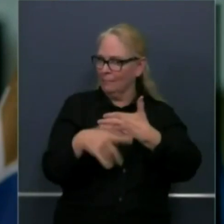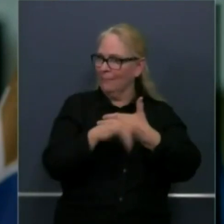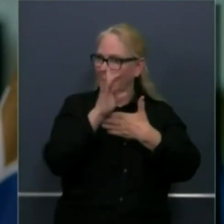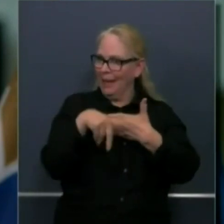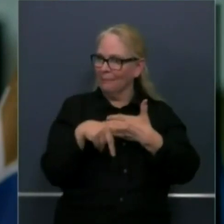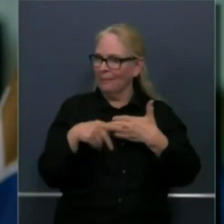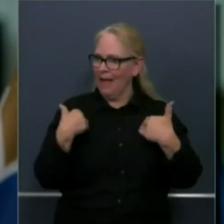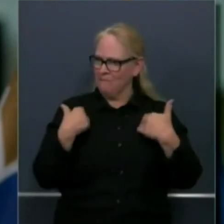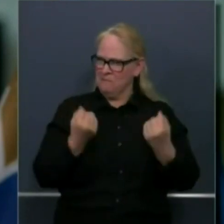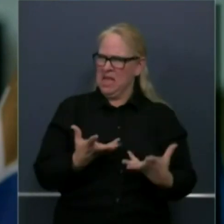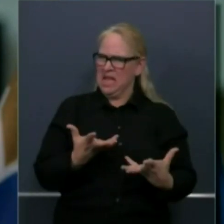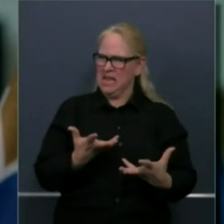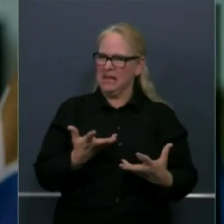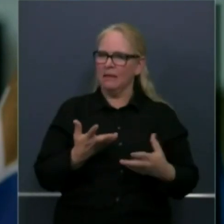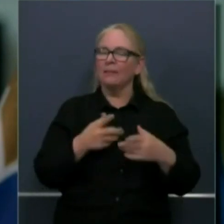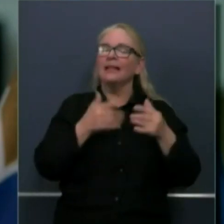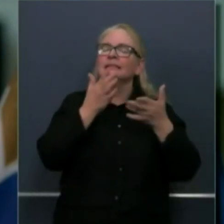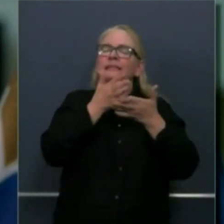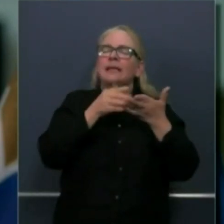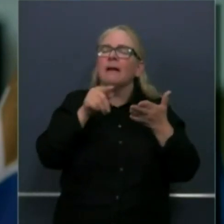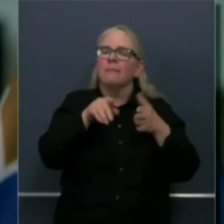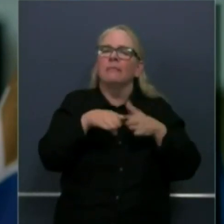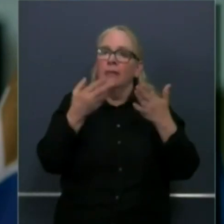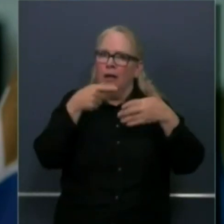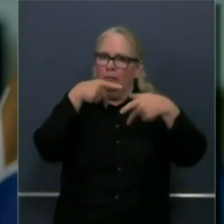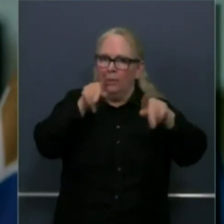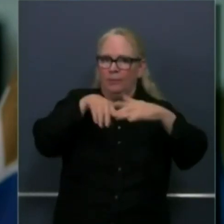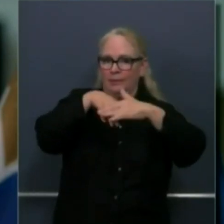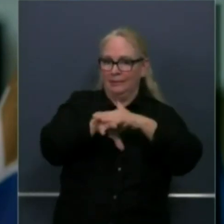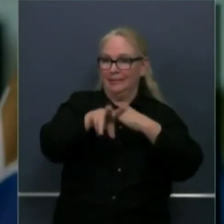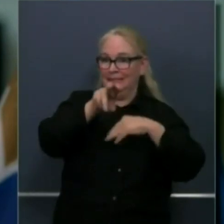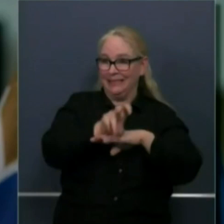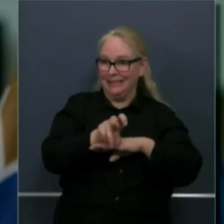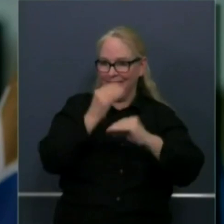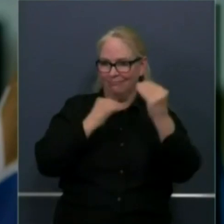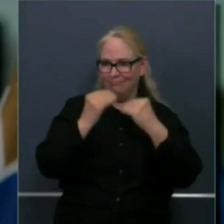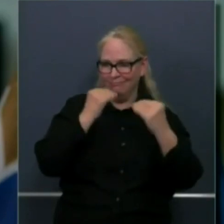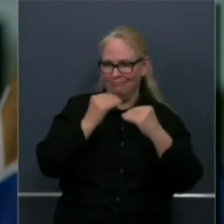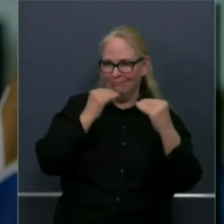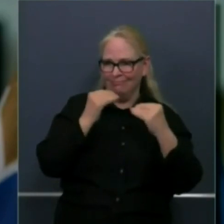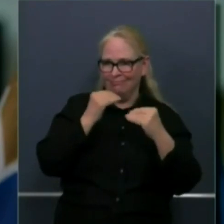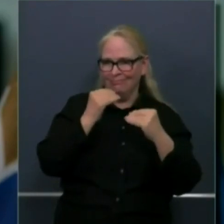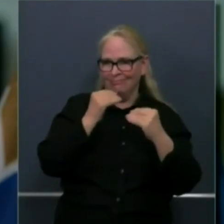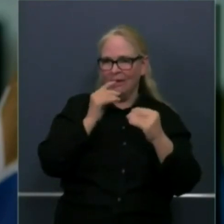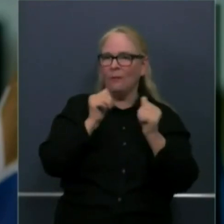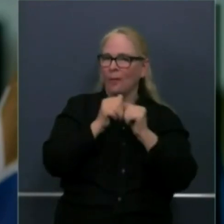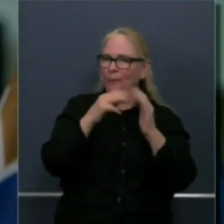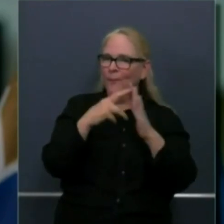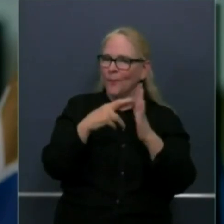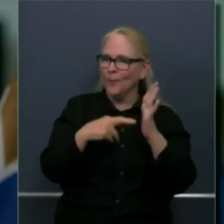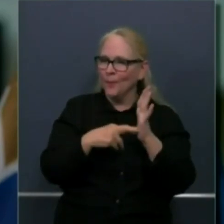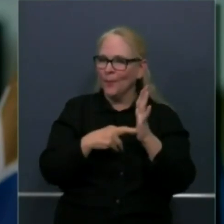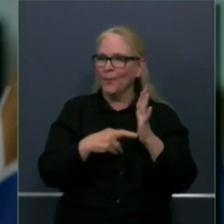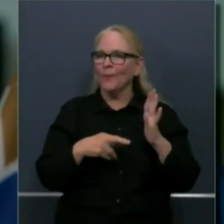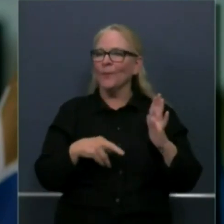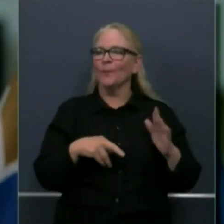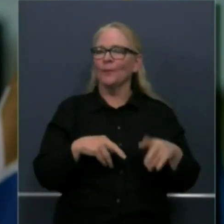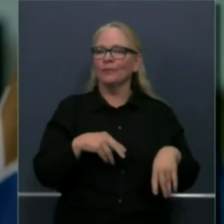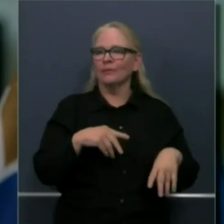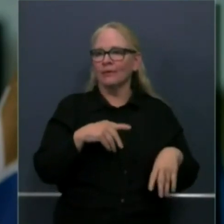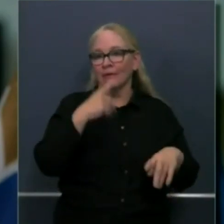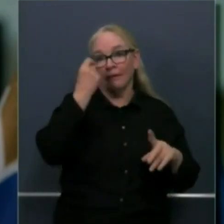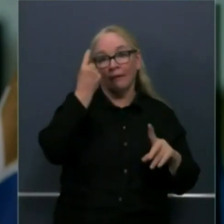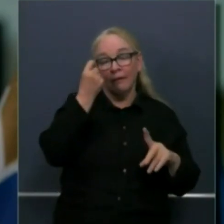start coming back in these counties that have conditions that afford this we made